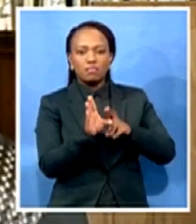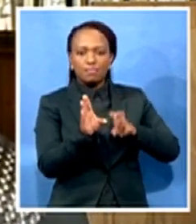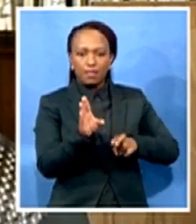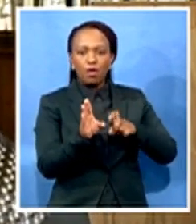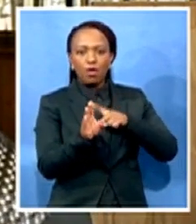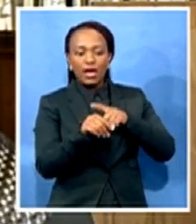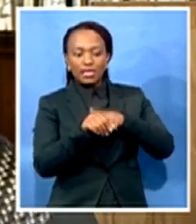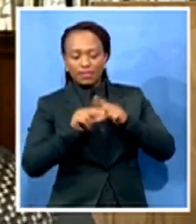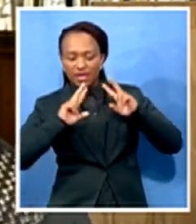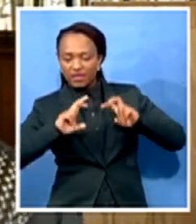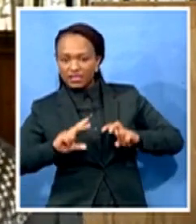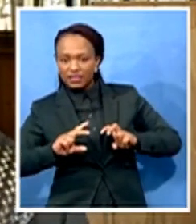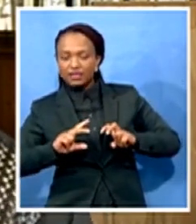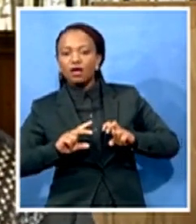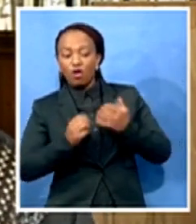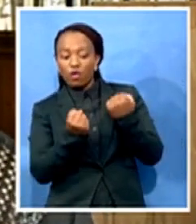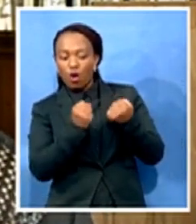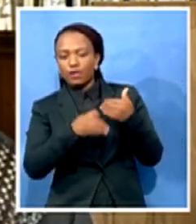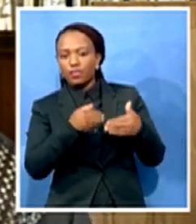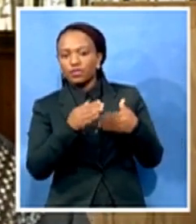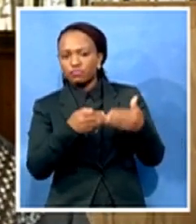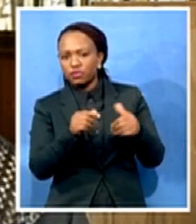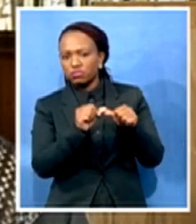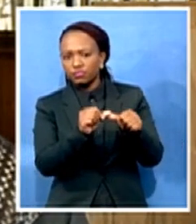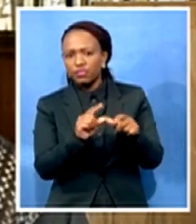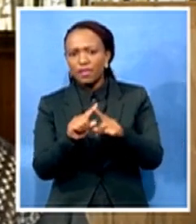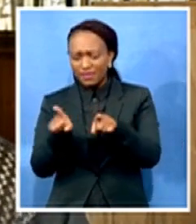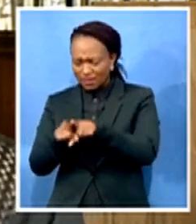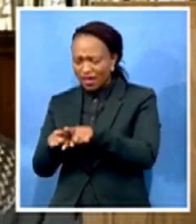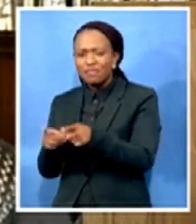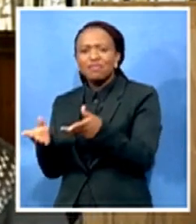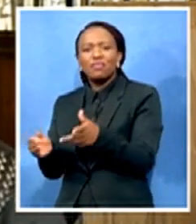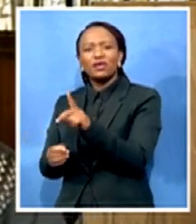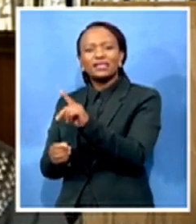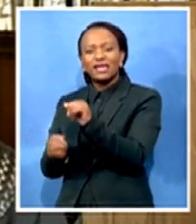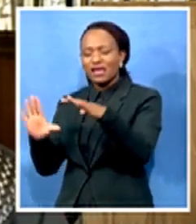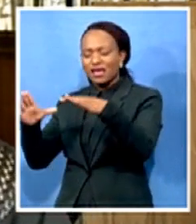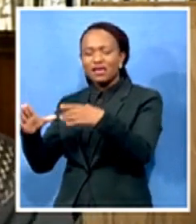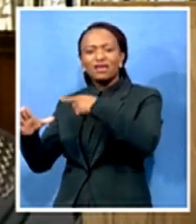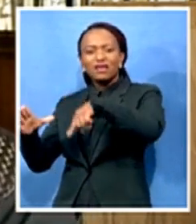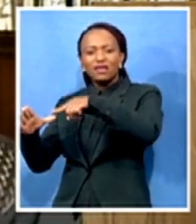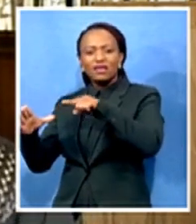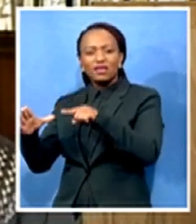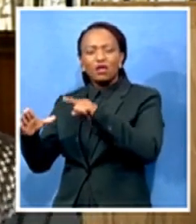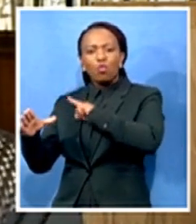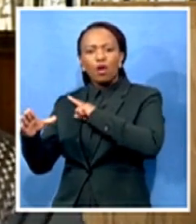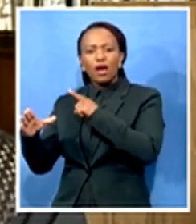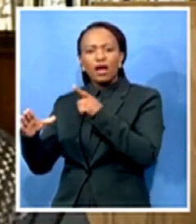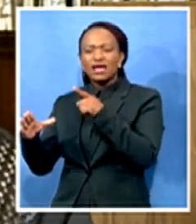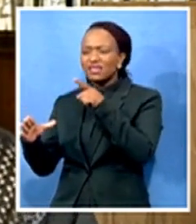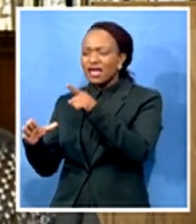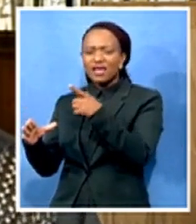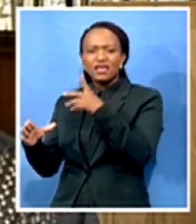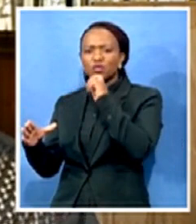In this instance also, the hypocrisy of the DA is that they are hypocritical in a way that they are not